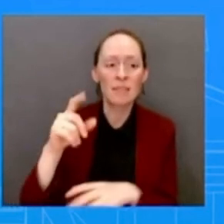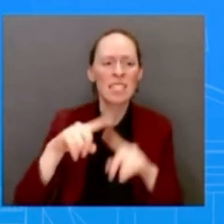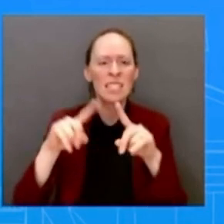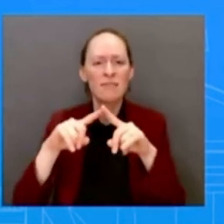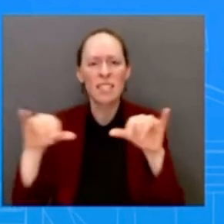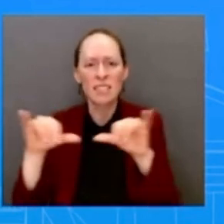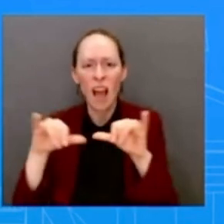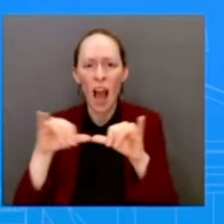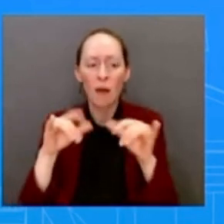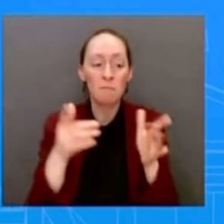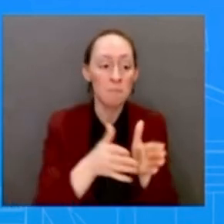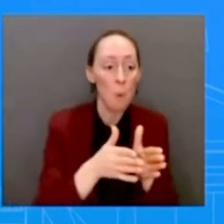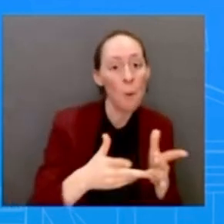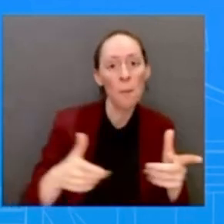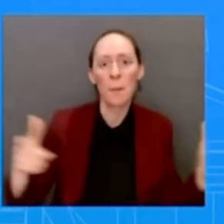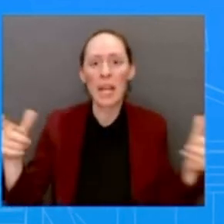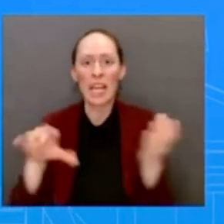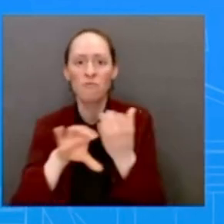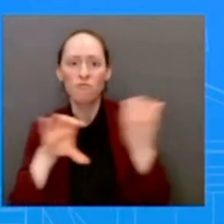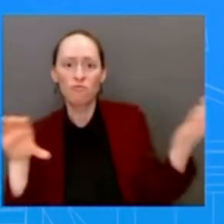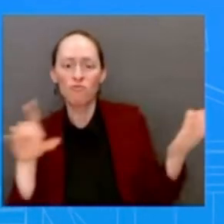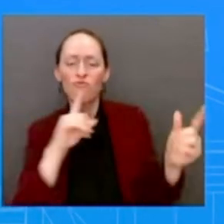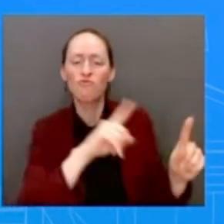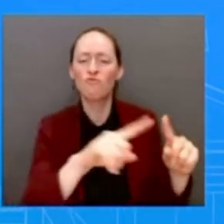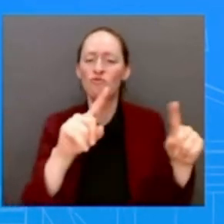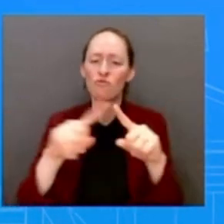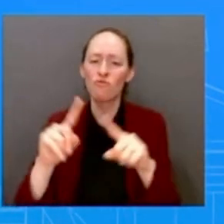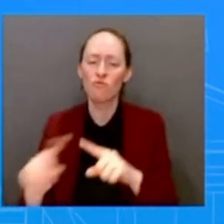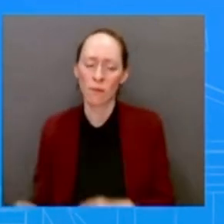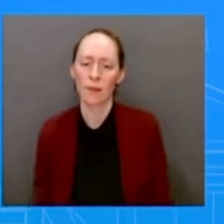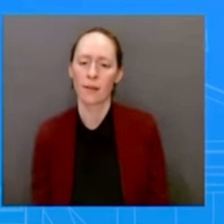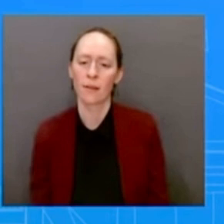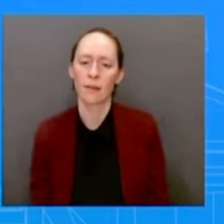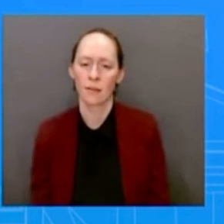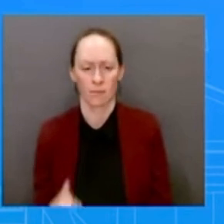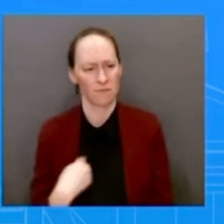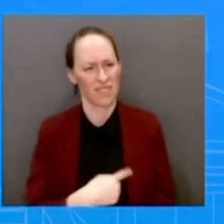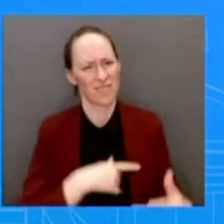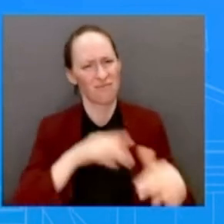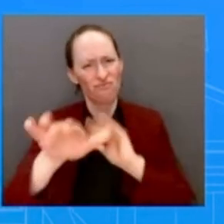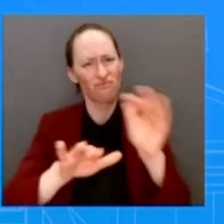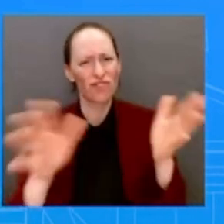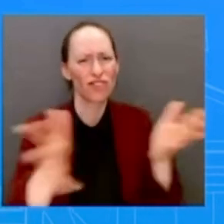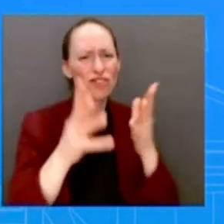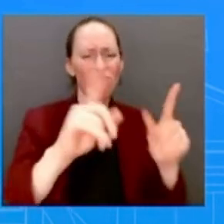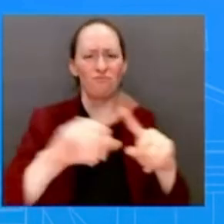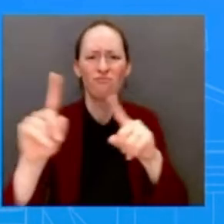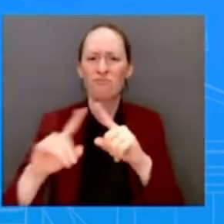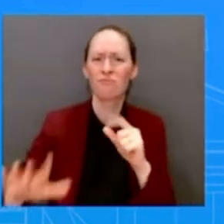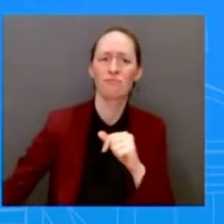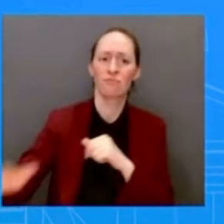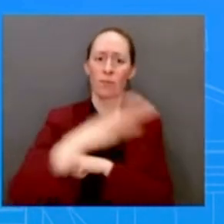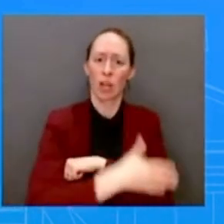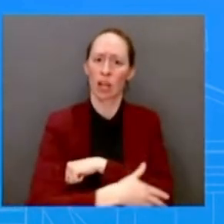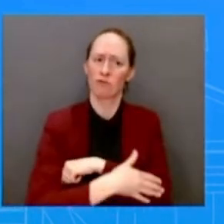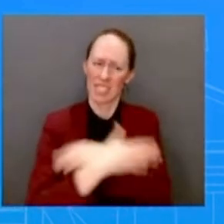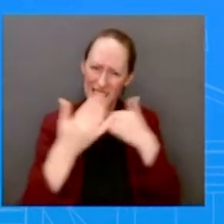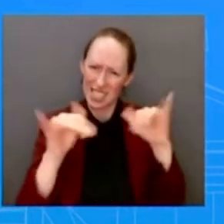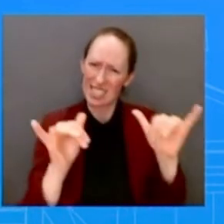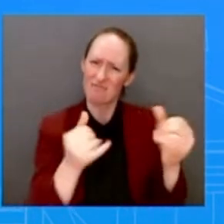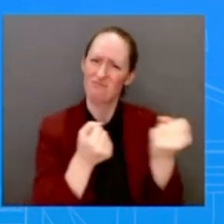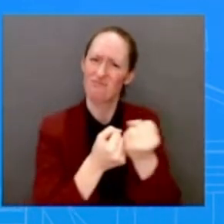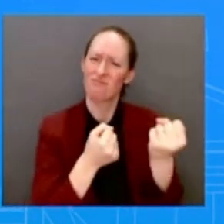Ukraine. We have seen incredible commitment from our allies and partners and applaud the more than 50 countries, including Germany.